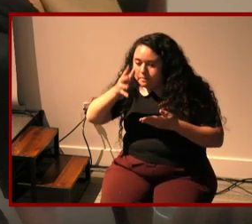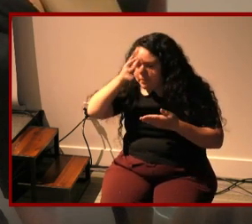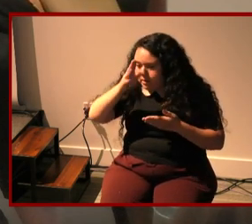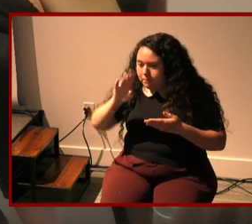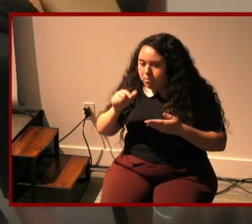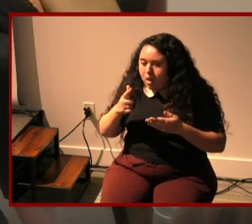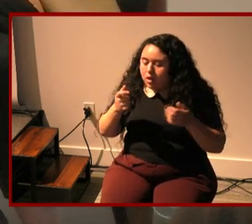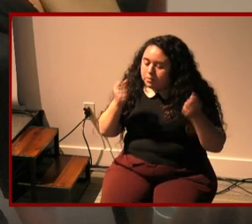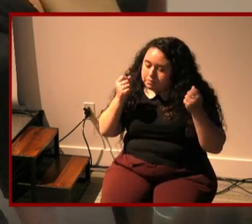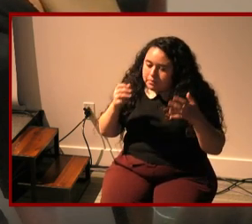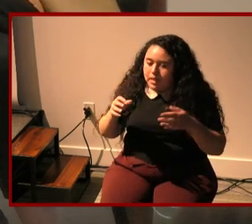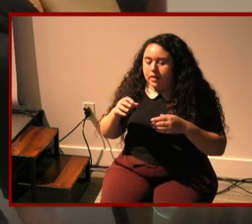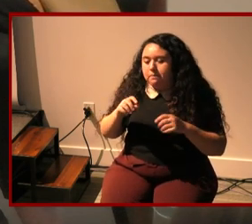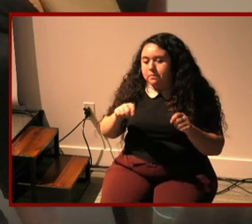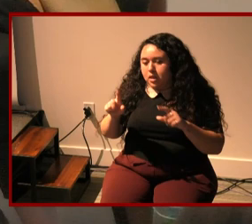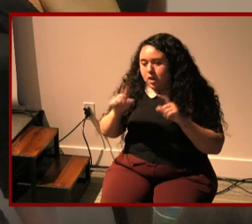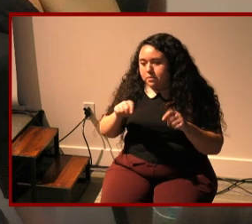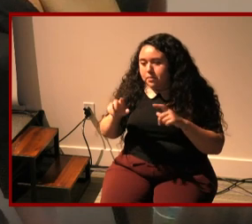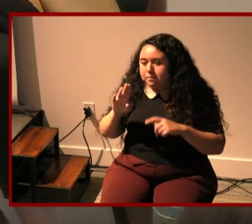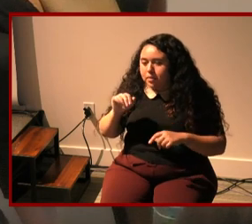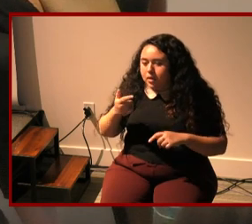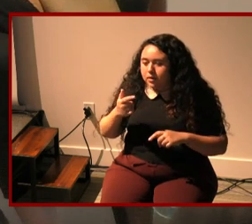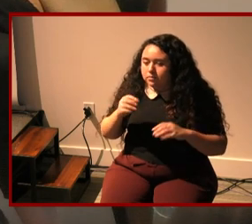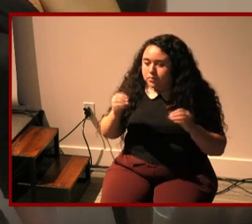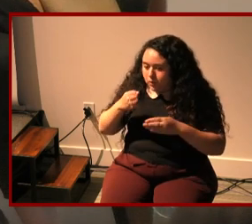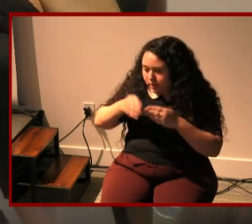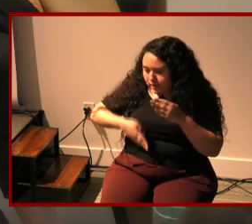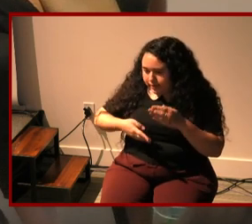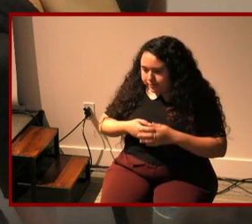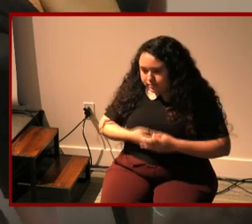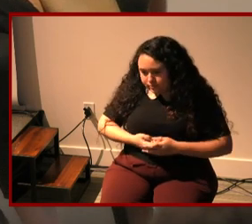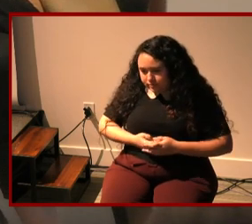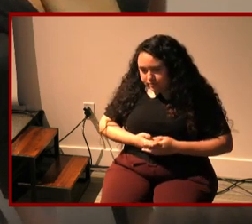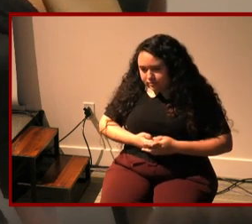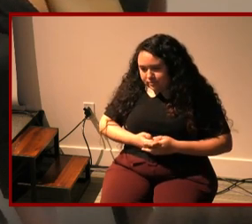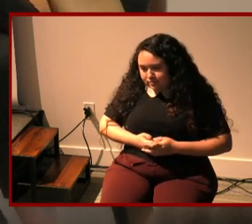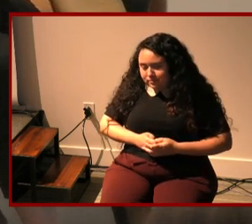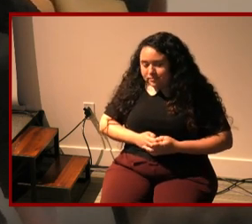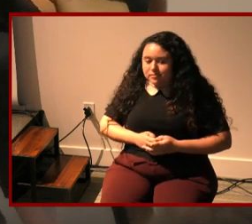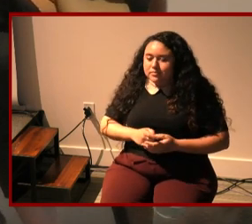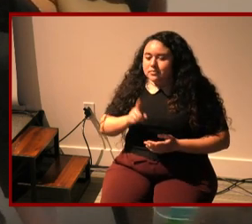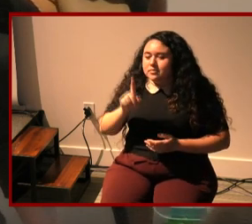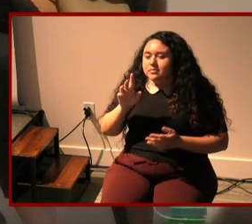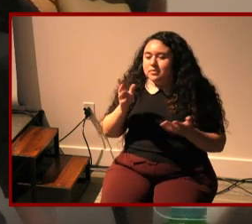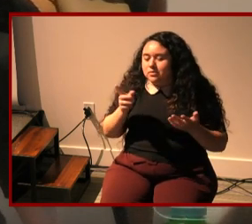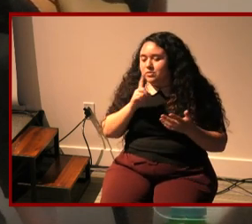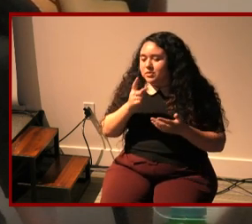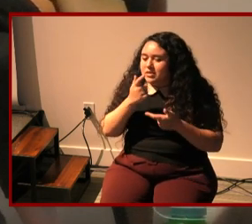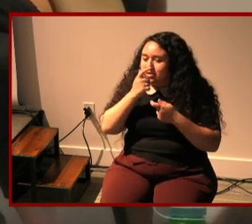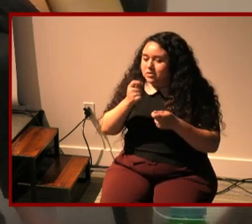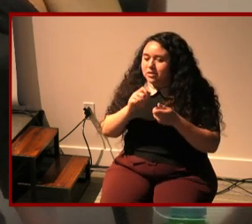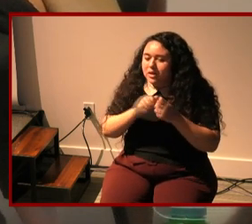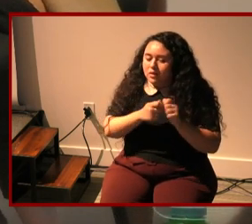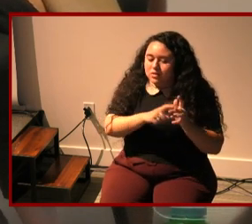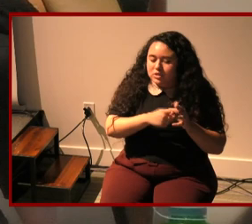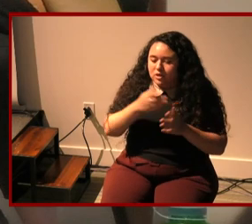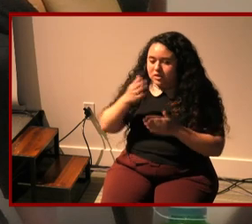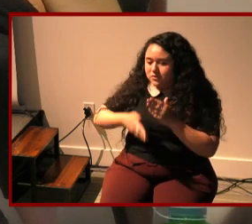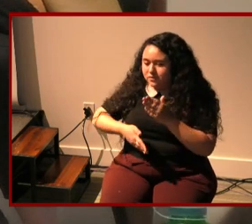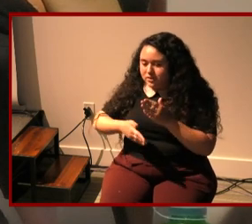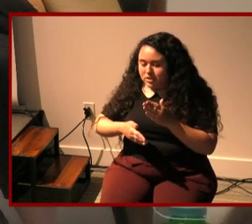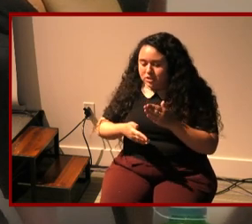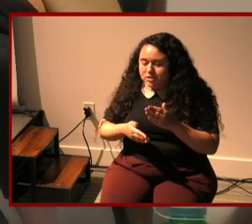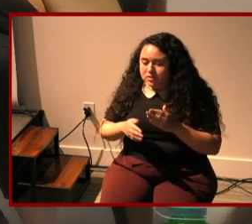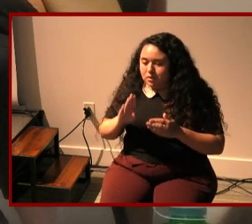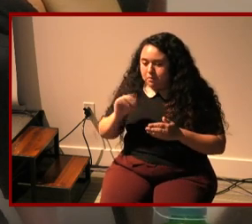them um but blogs don't have an ending and so i was so interested in how we get from start to finish but